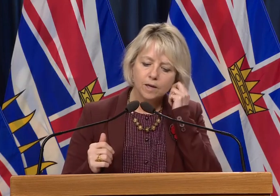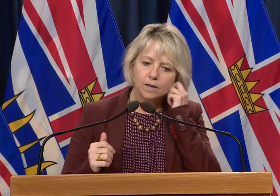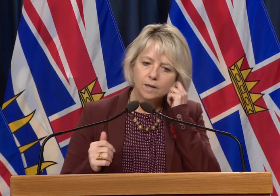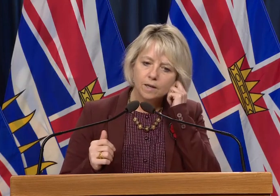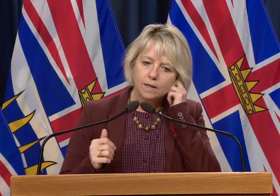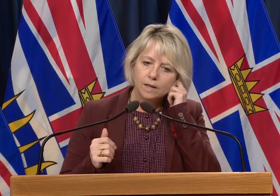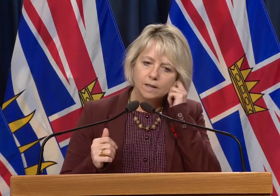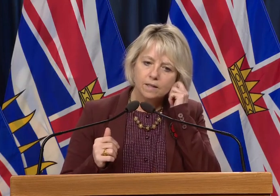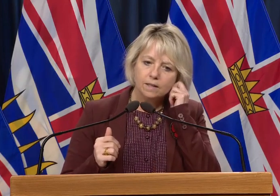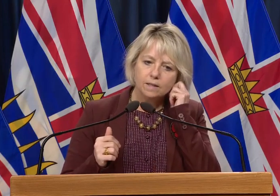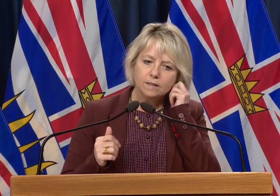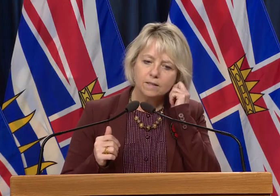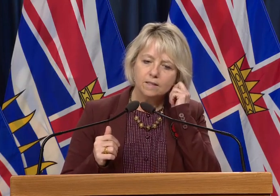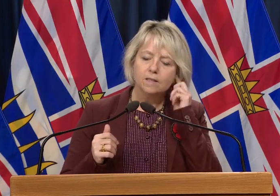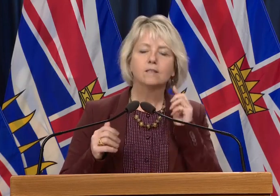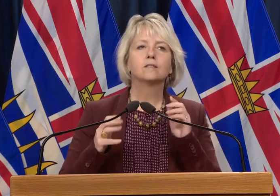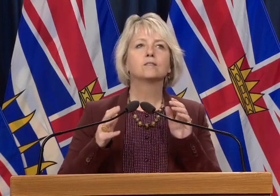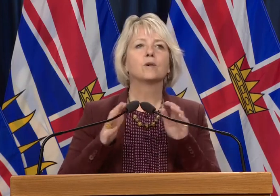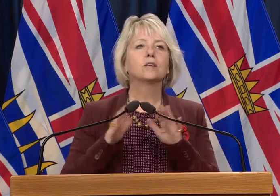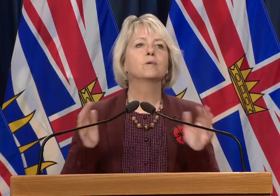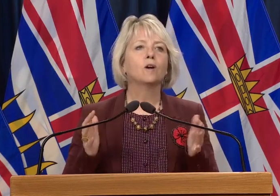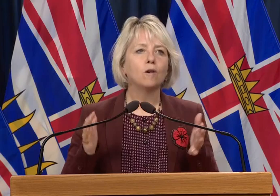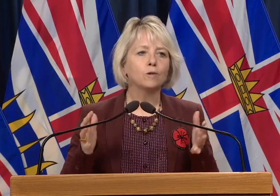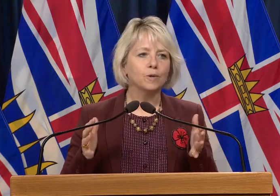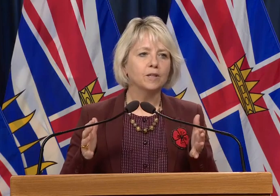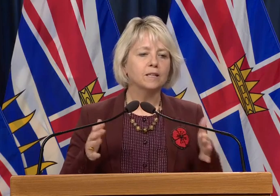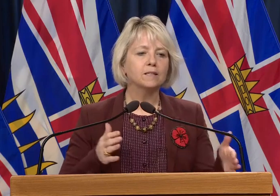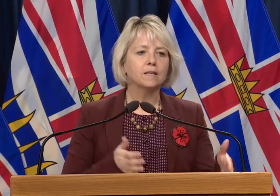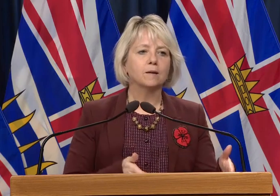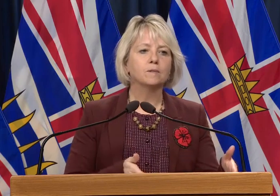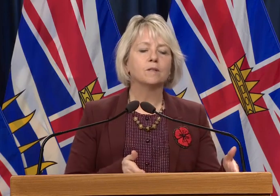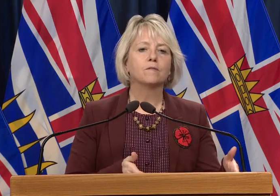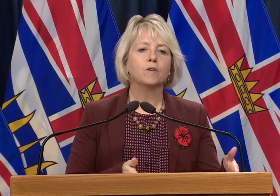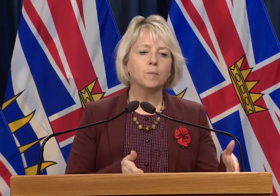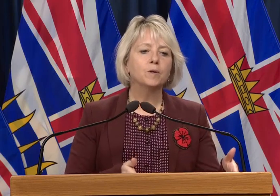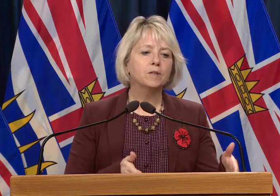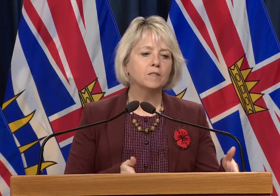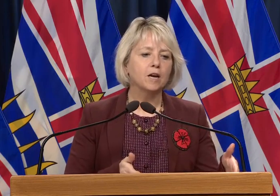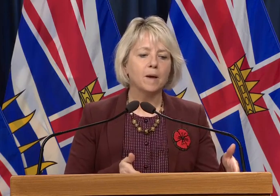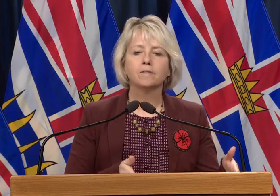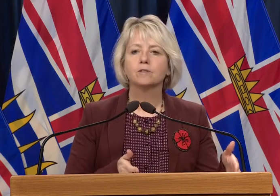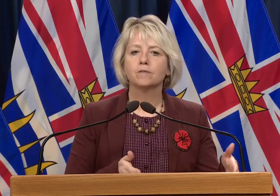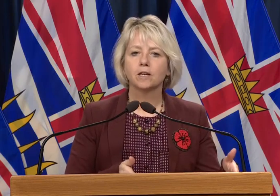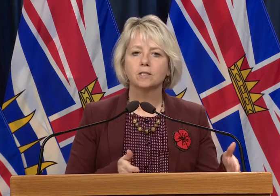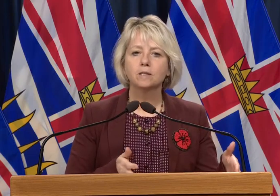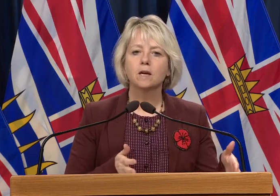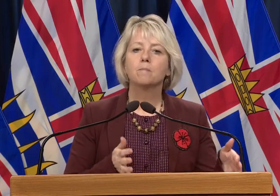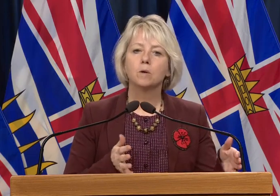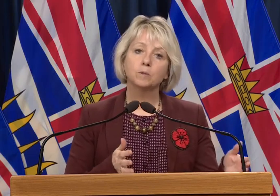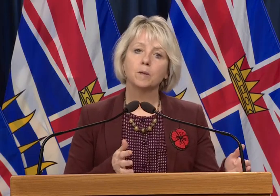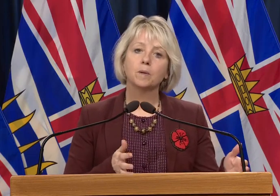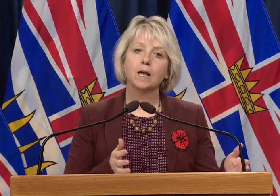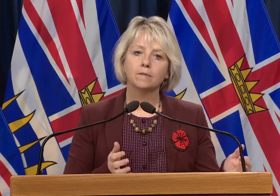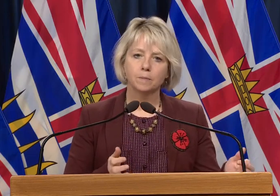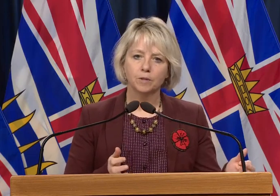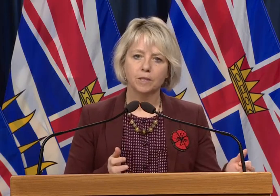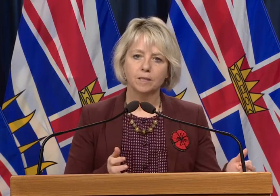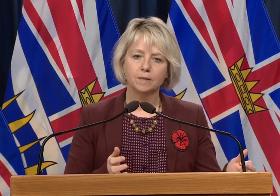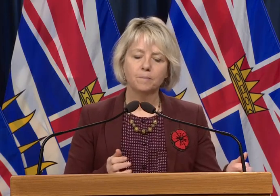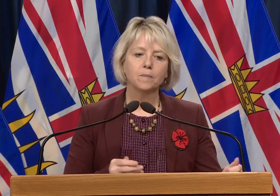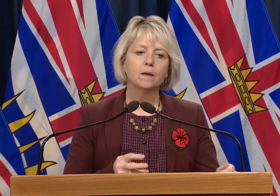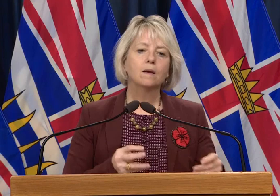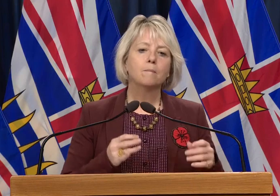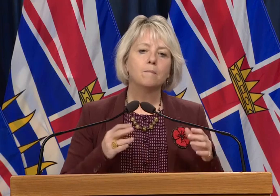who are, so I think we all agree that for a period of time after infection, most people have